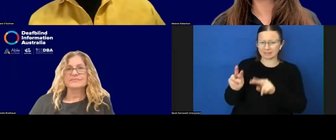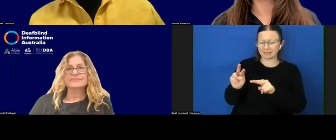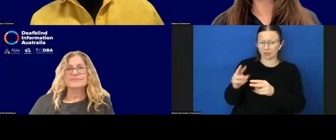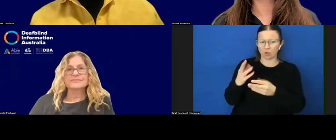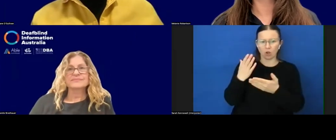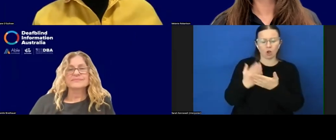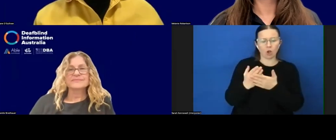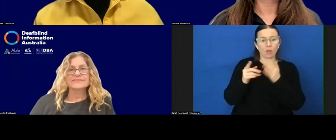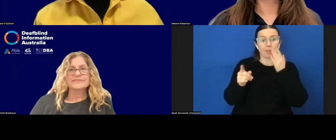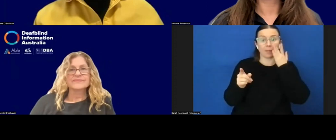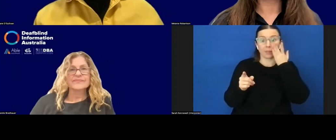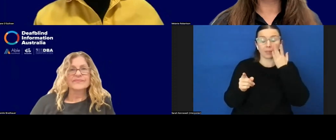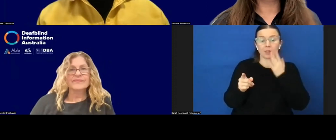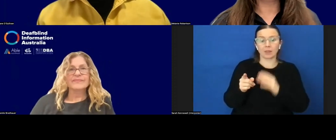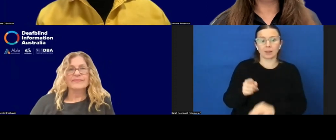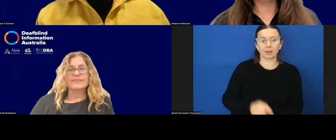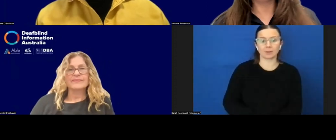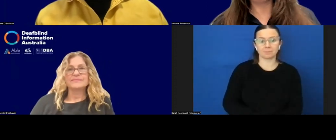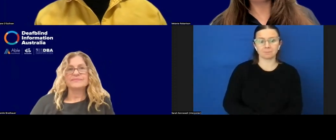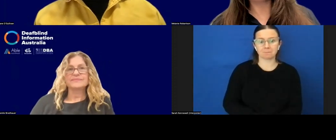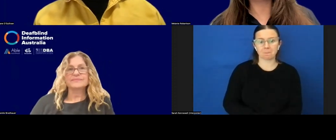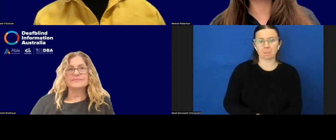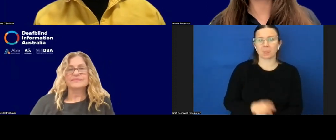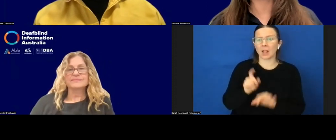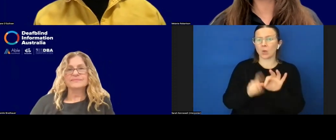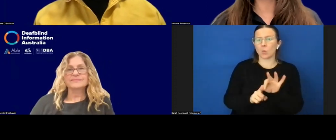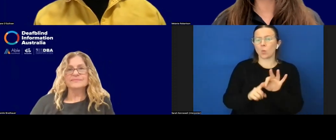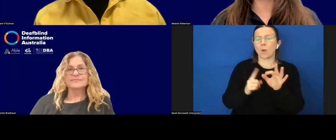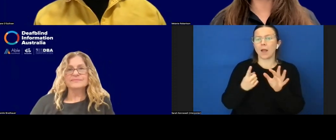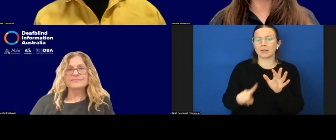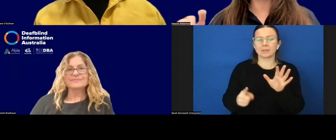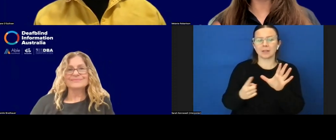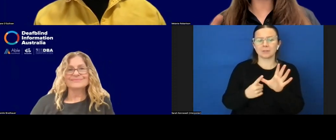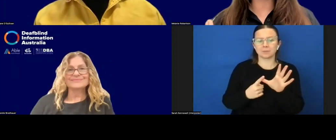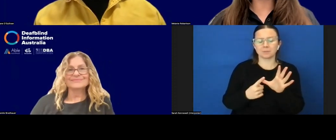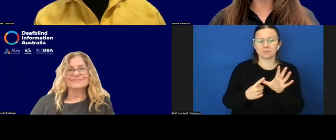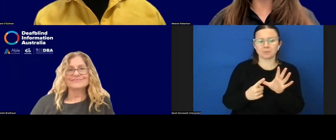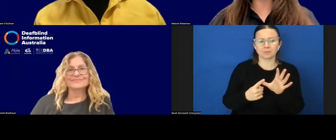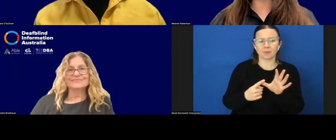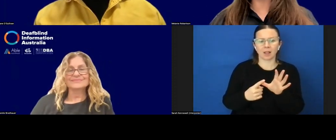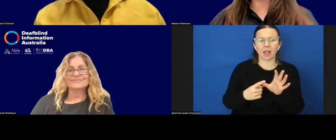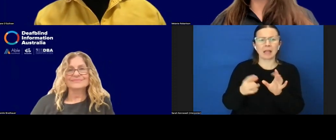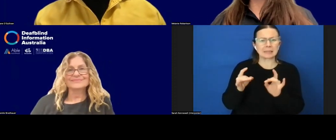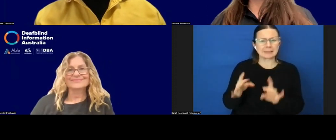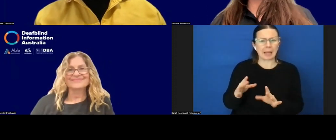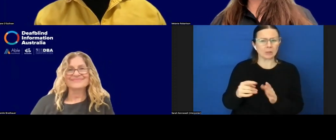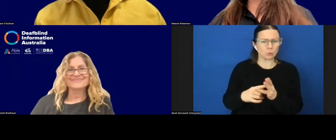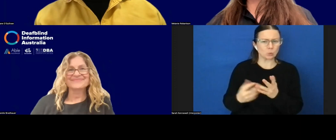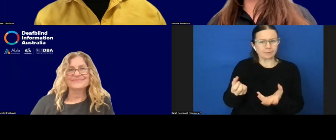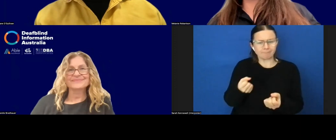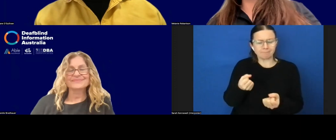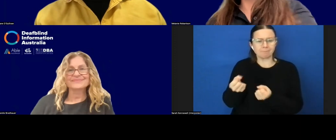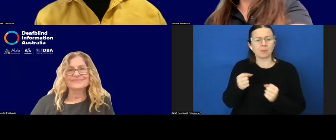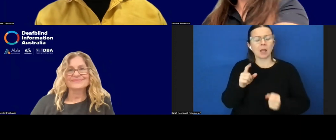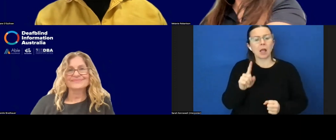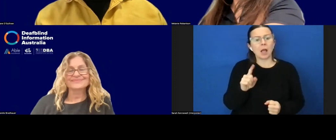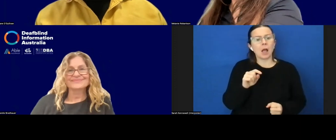Q and A. So there's one starting rolling. Before that, I probably got